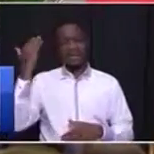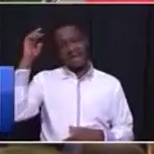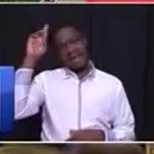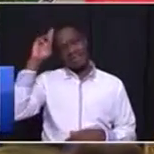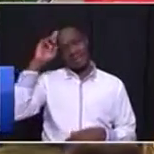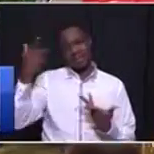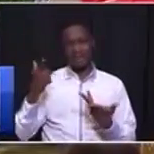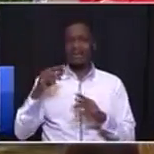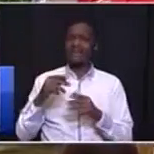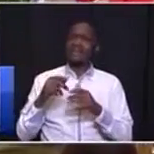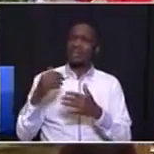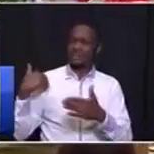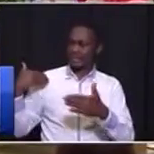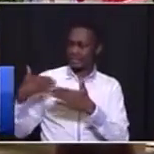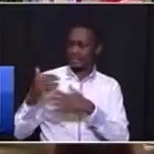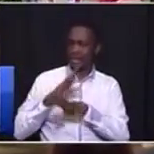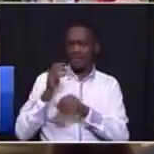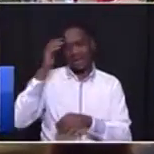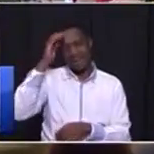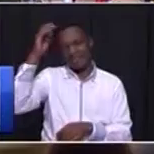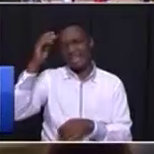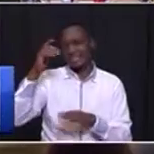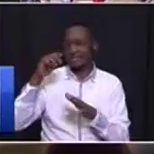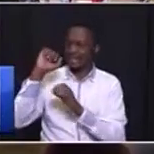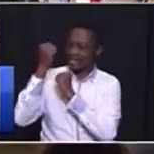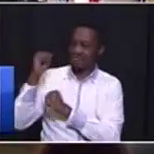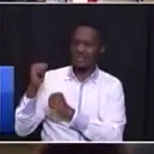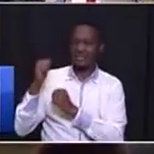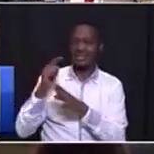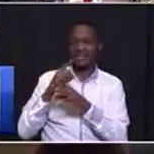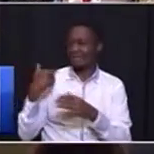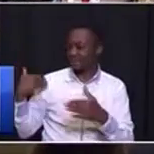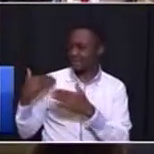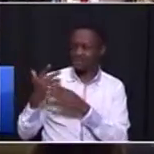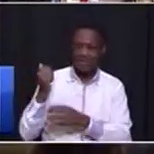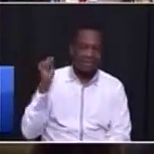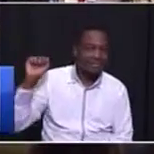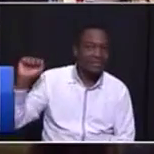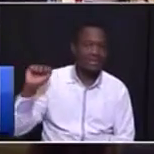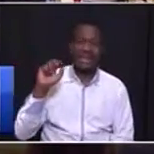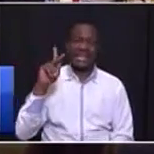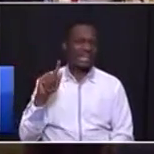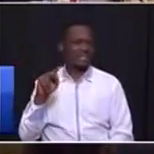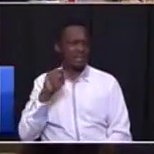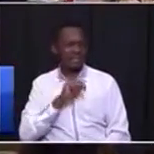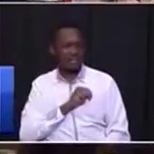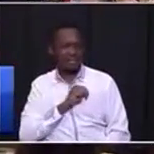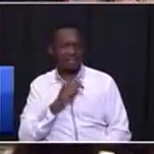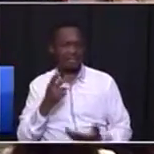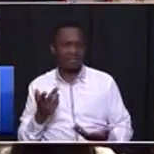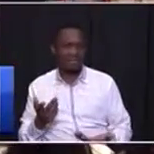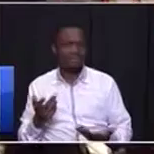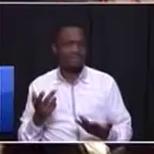industry was doing very well. But over the last decade or so we have neglected it in Houghton. KZN and